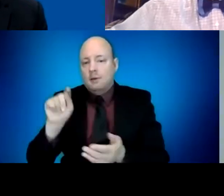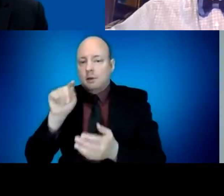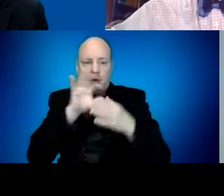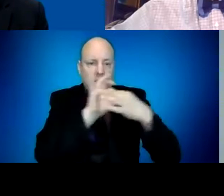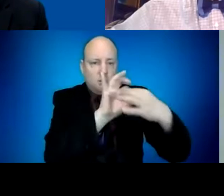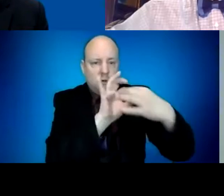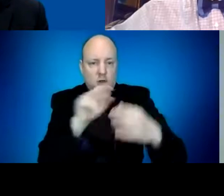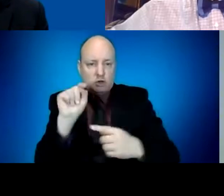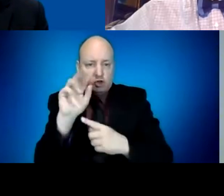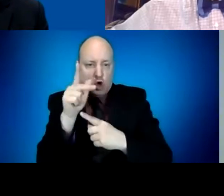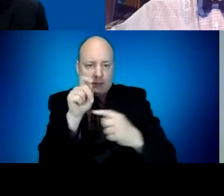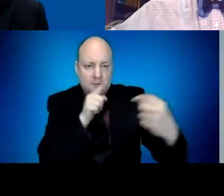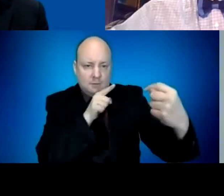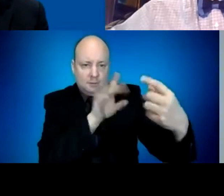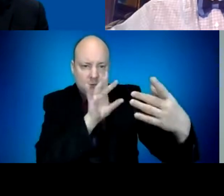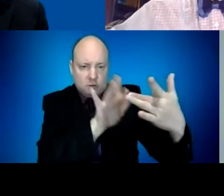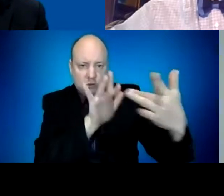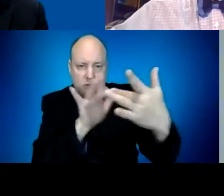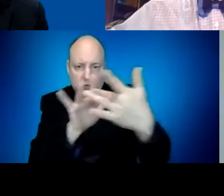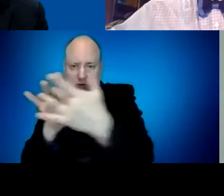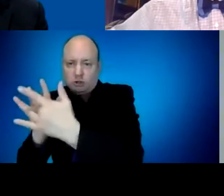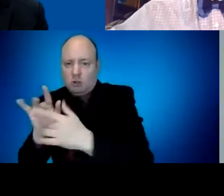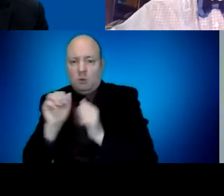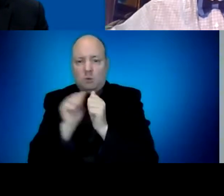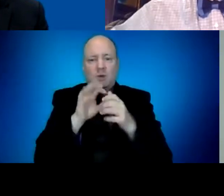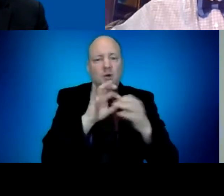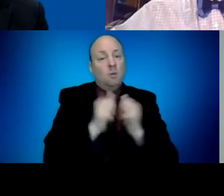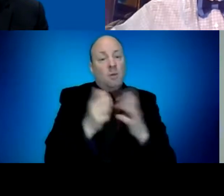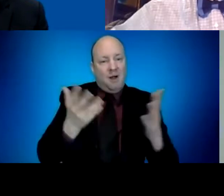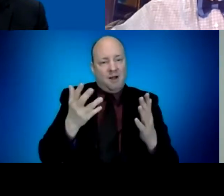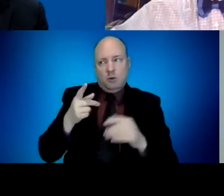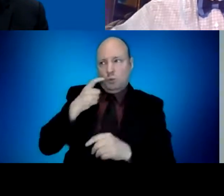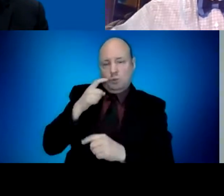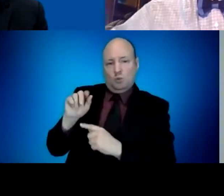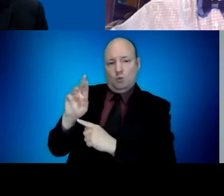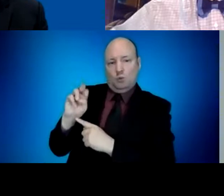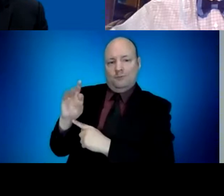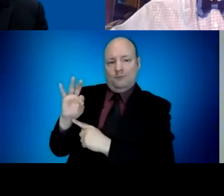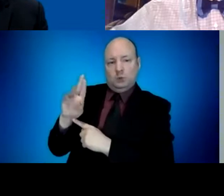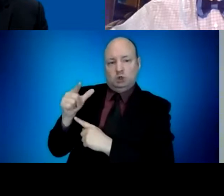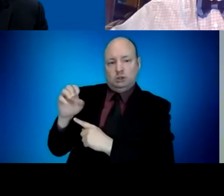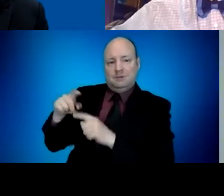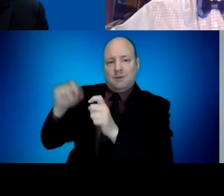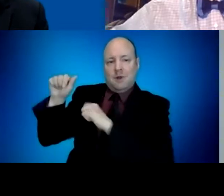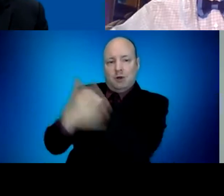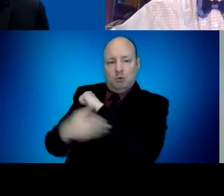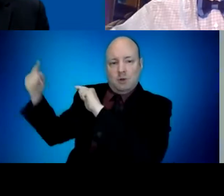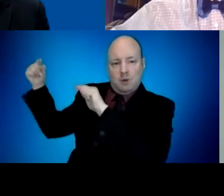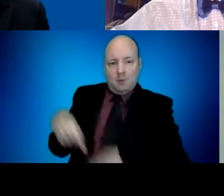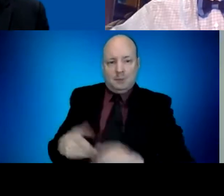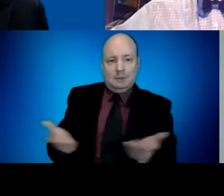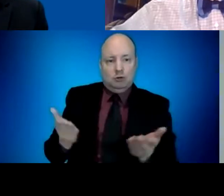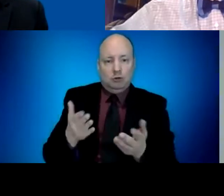out. Second, it's critical that we have local public health as our local partners because they work most closely with those communities. And so